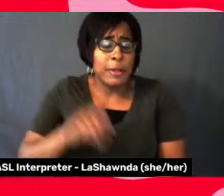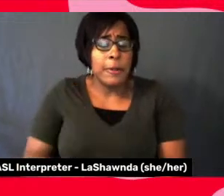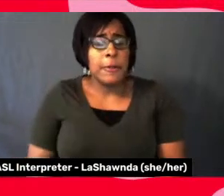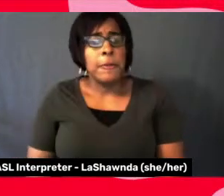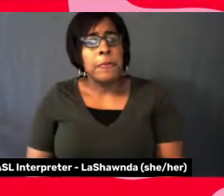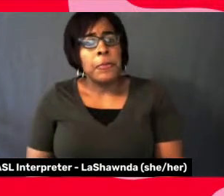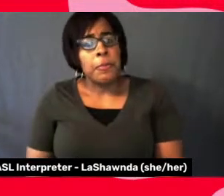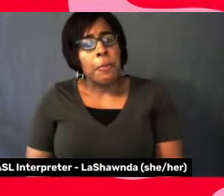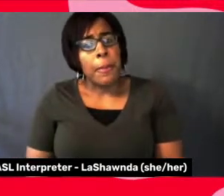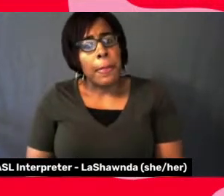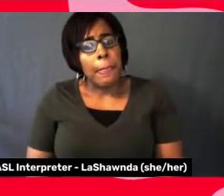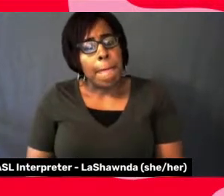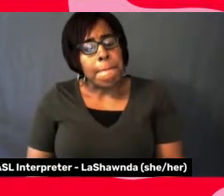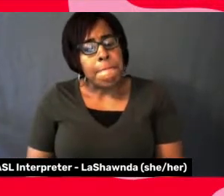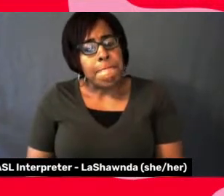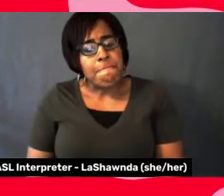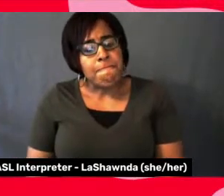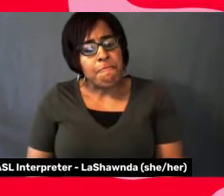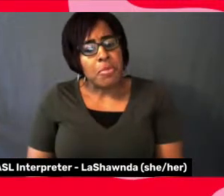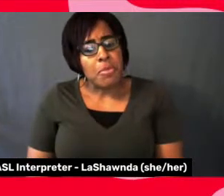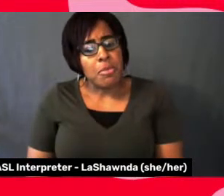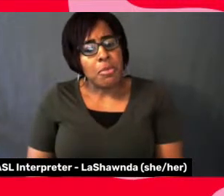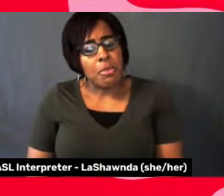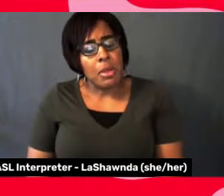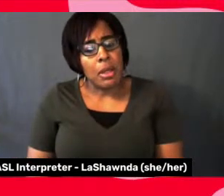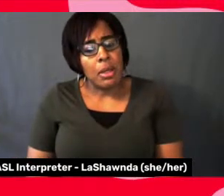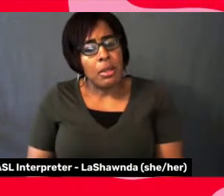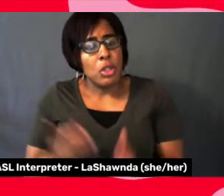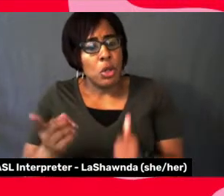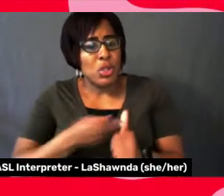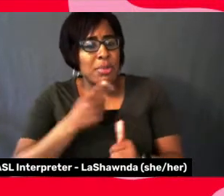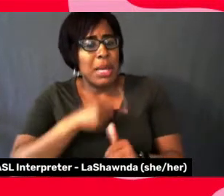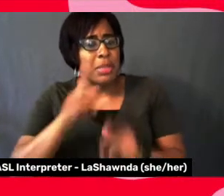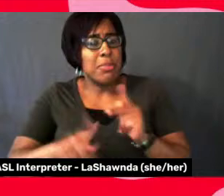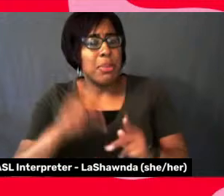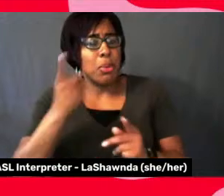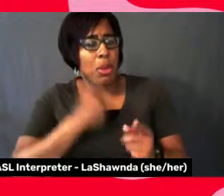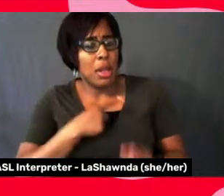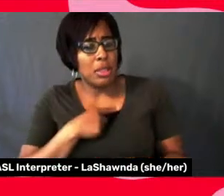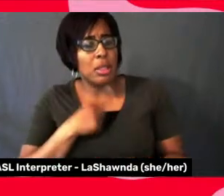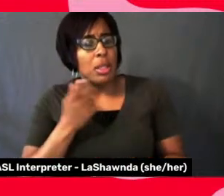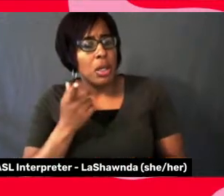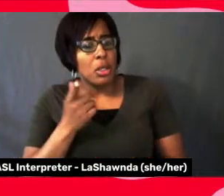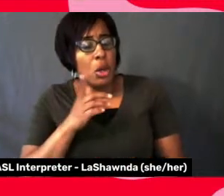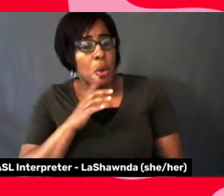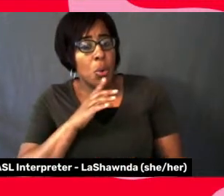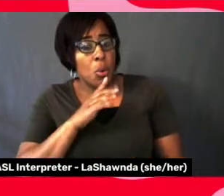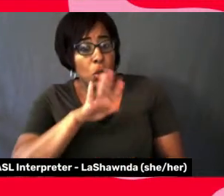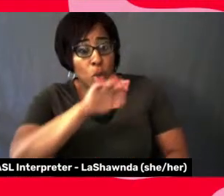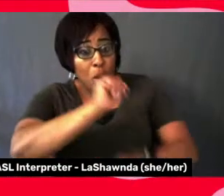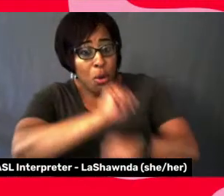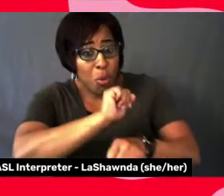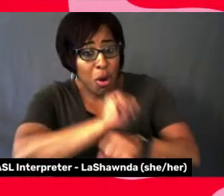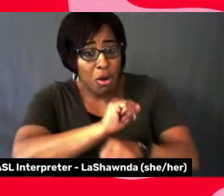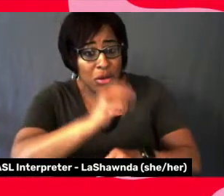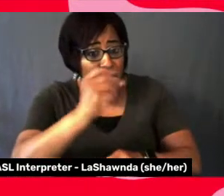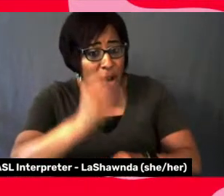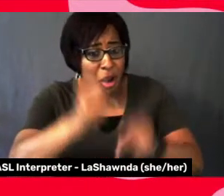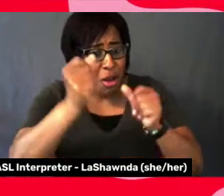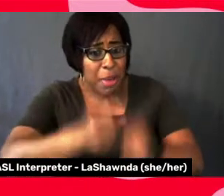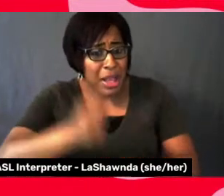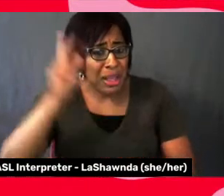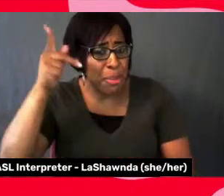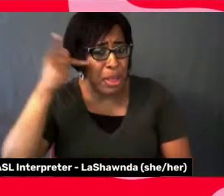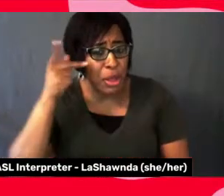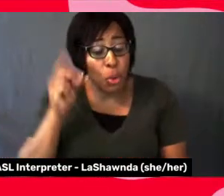first and foremost, even if you do, you know, I often get asked like, is the work that we do automatically political or should it be, or, you know, and